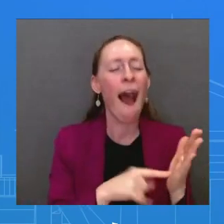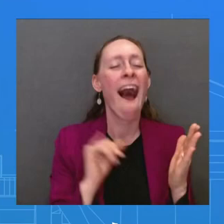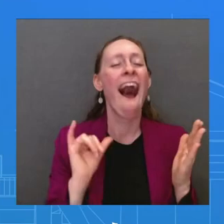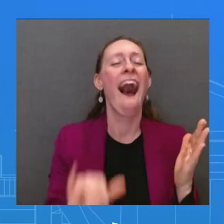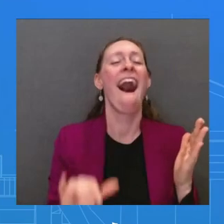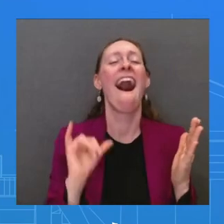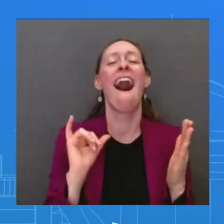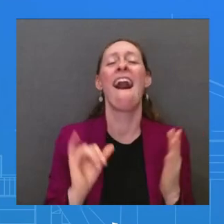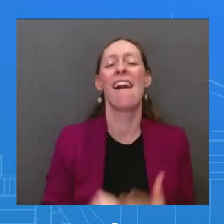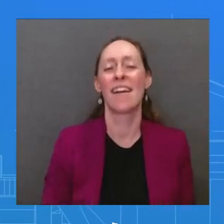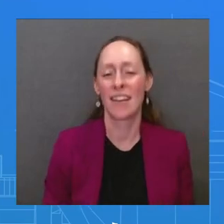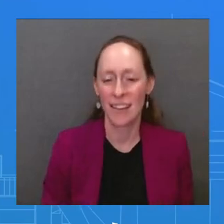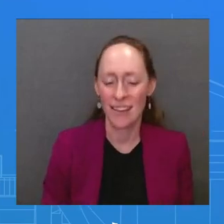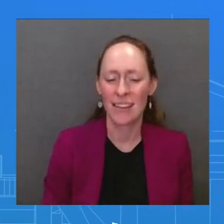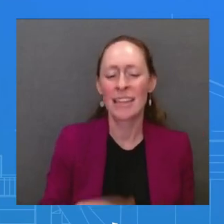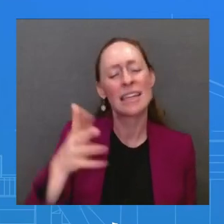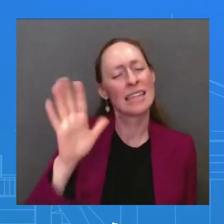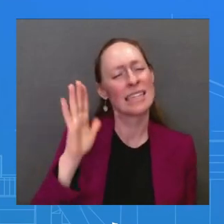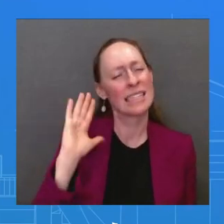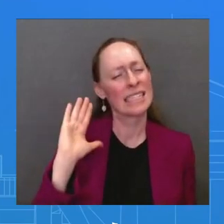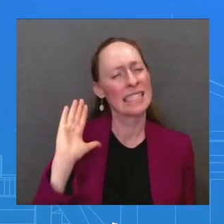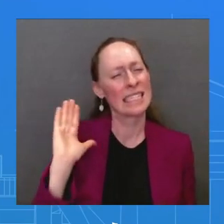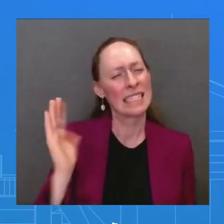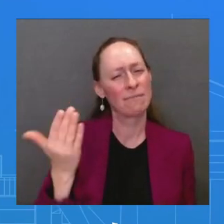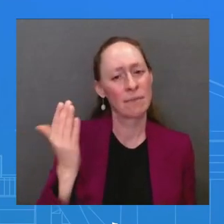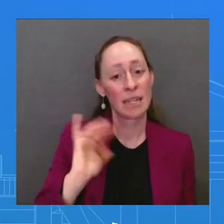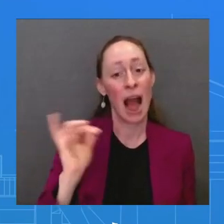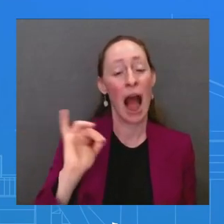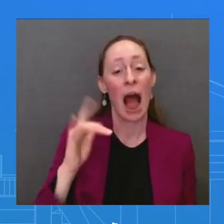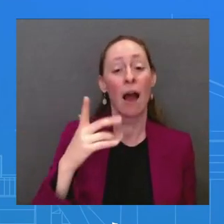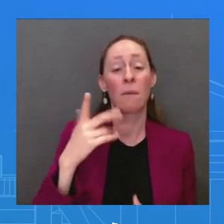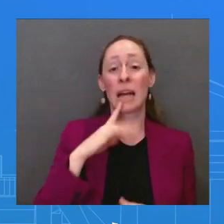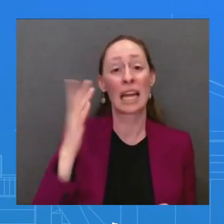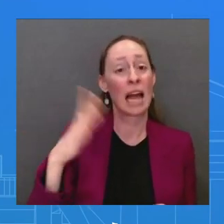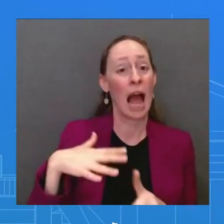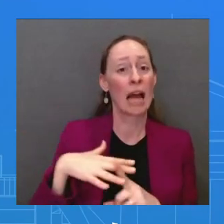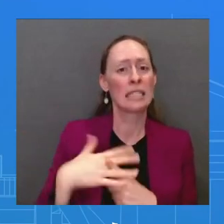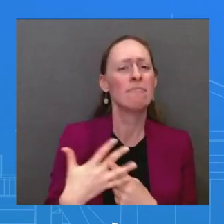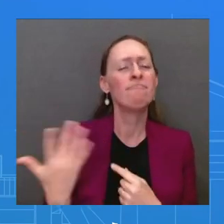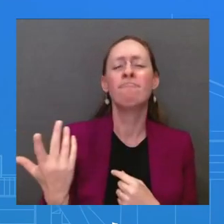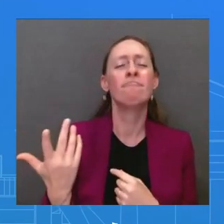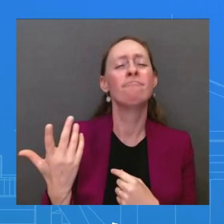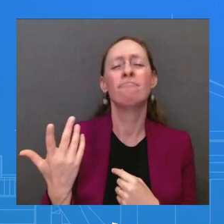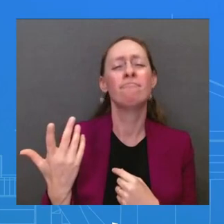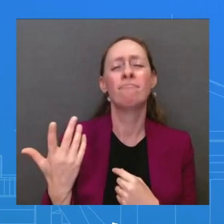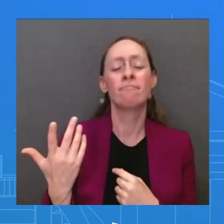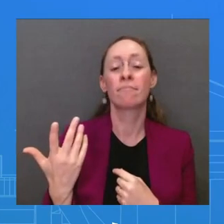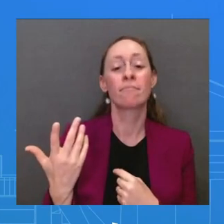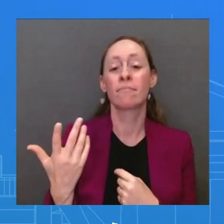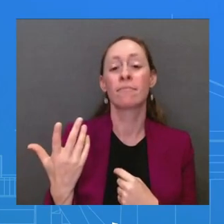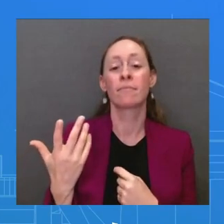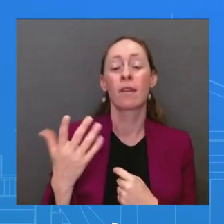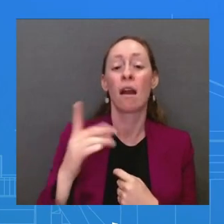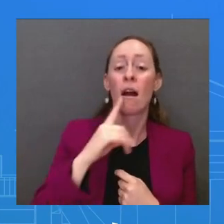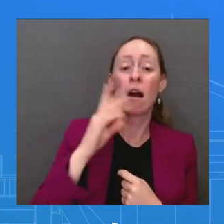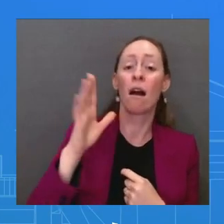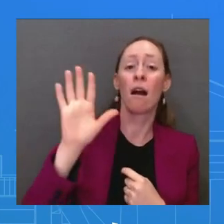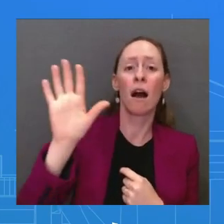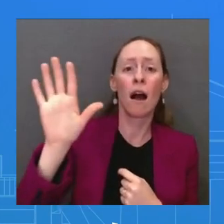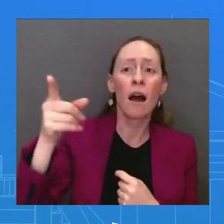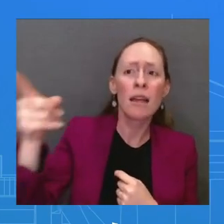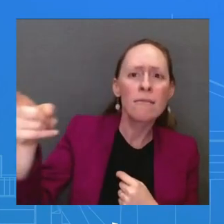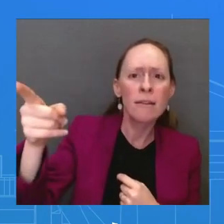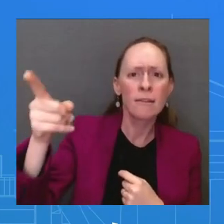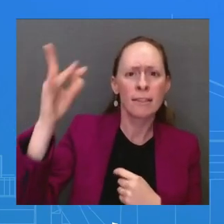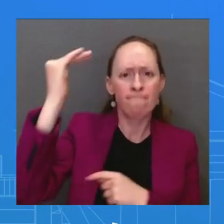overall point about how the value of his experience and wisdom resulted in rallying the free world against authoritarianism –